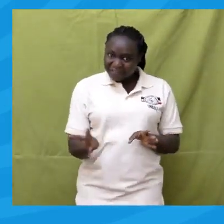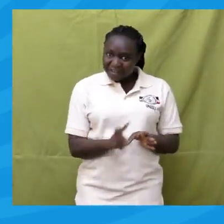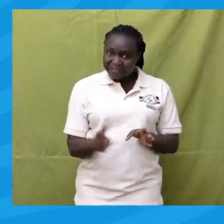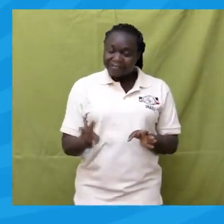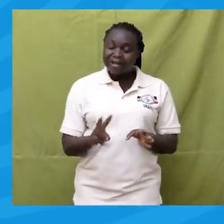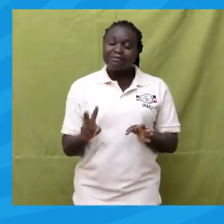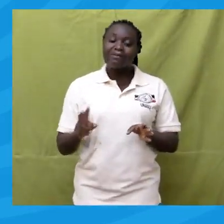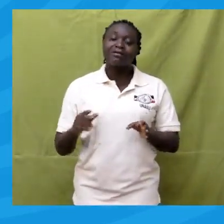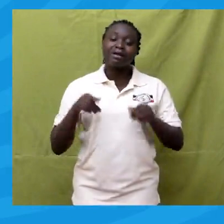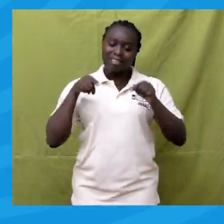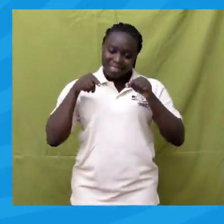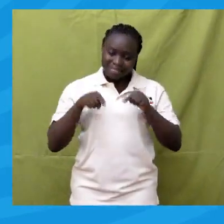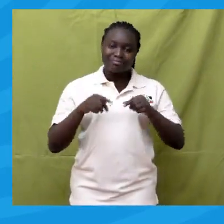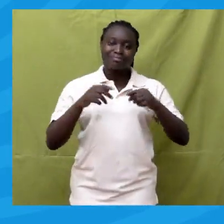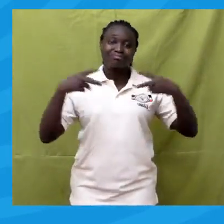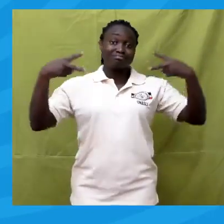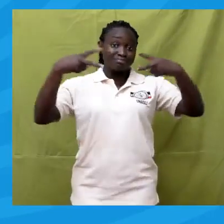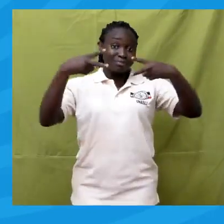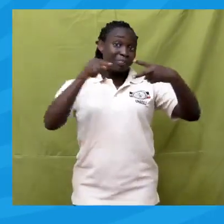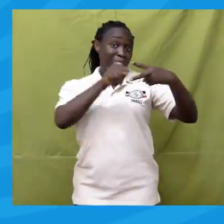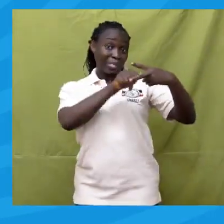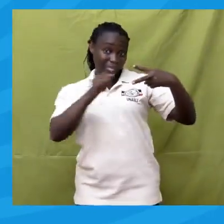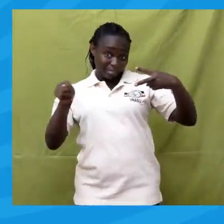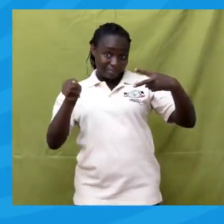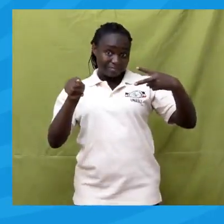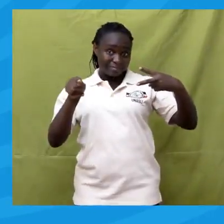called equivalent sets.